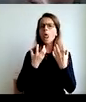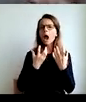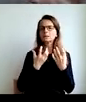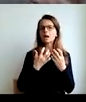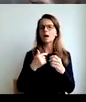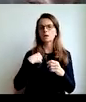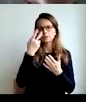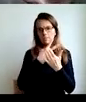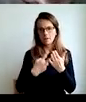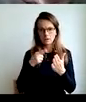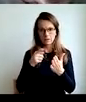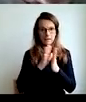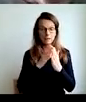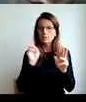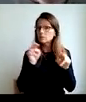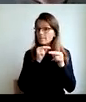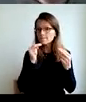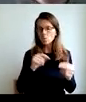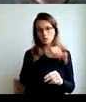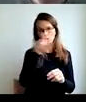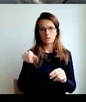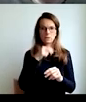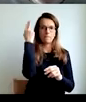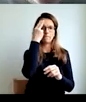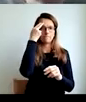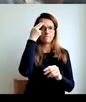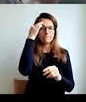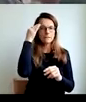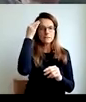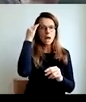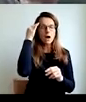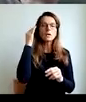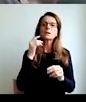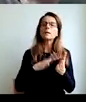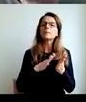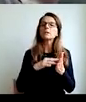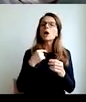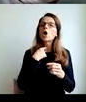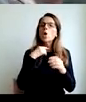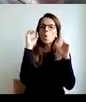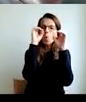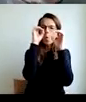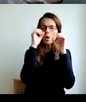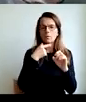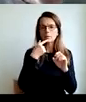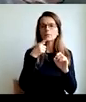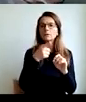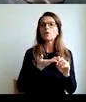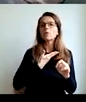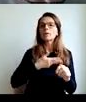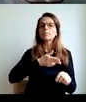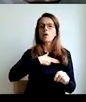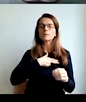of the theory was obvious to me, but it became quite popular, Google mentions that the nomination